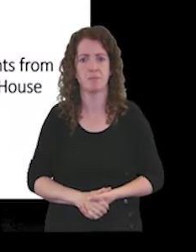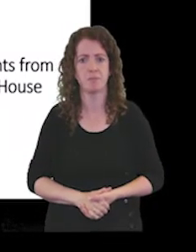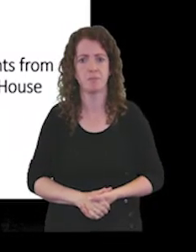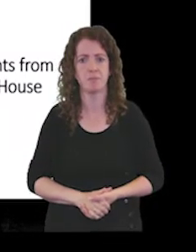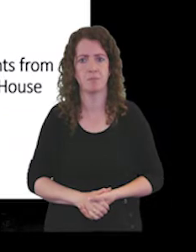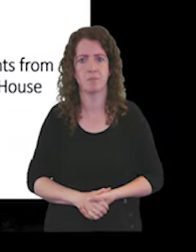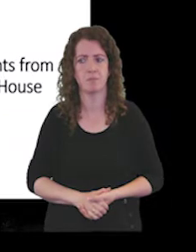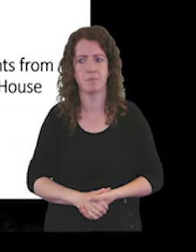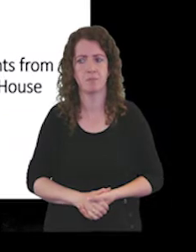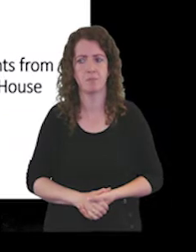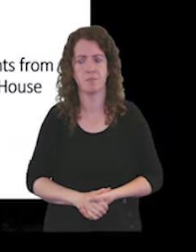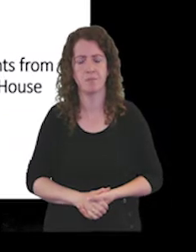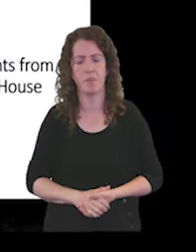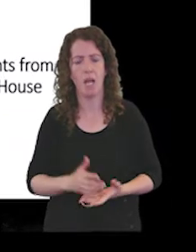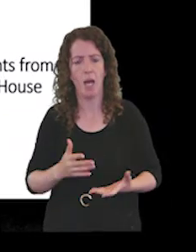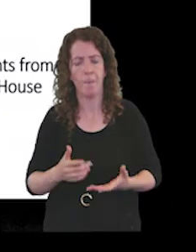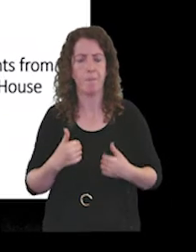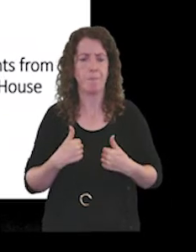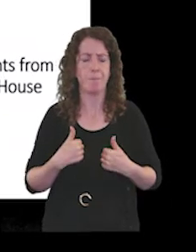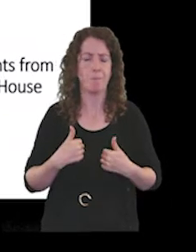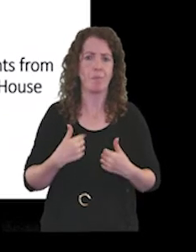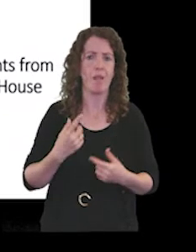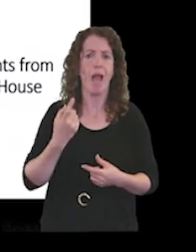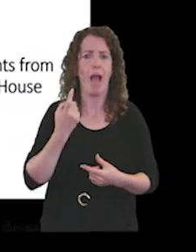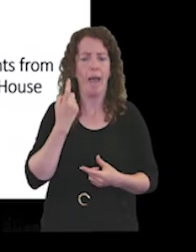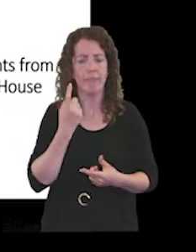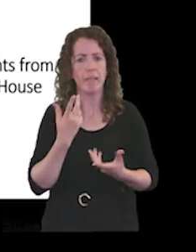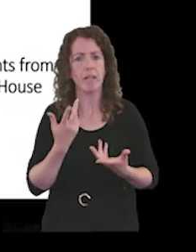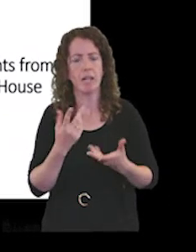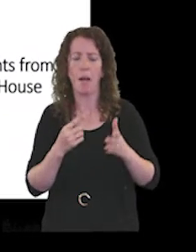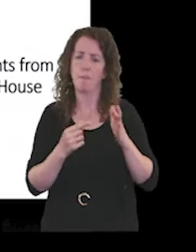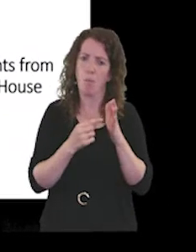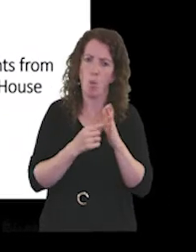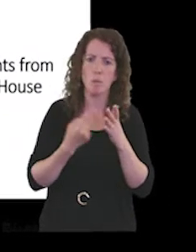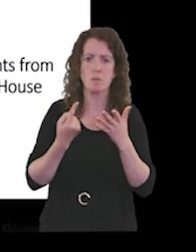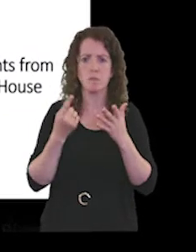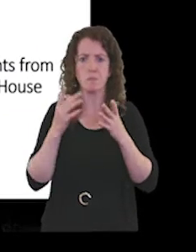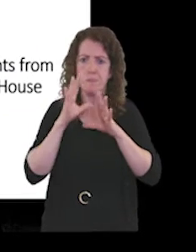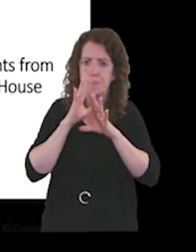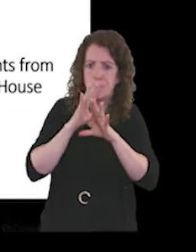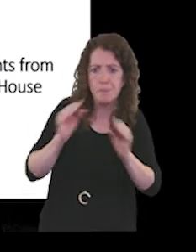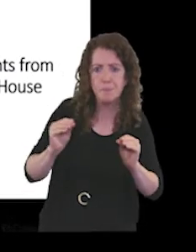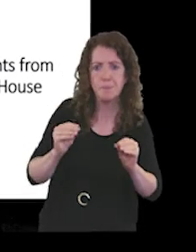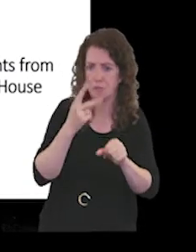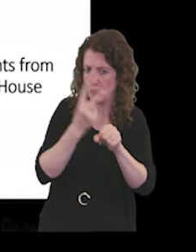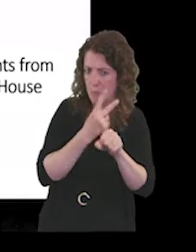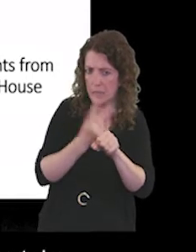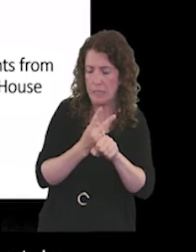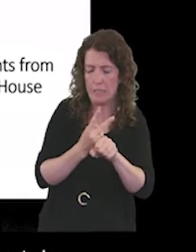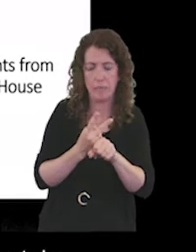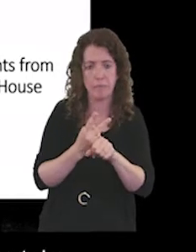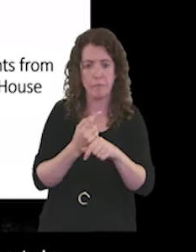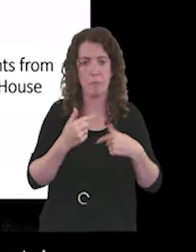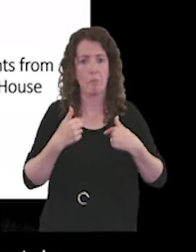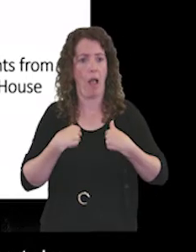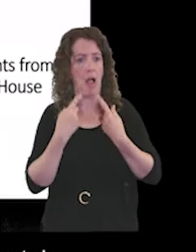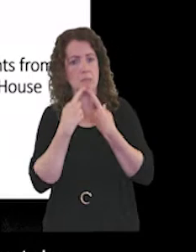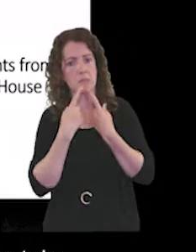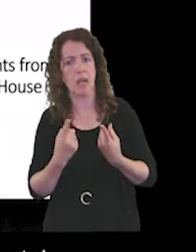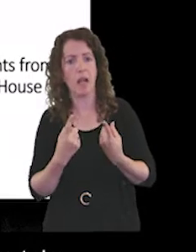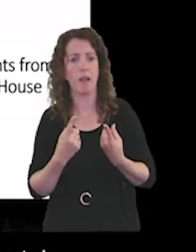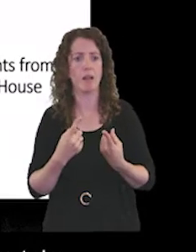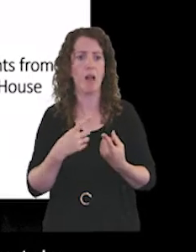And I think it's also important to restate that when I say, for example, that I want